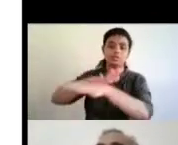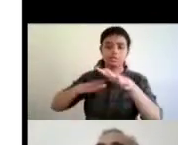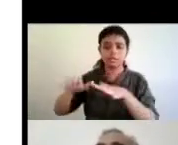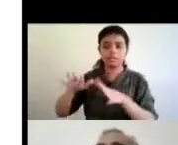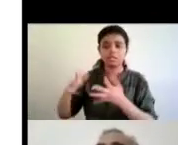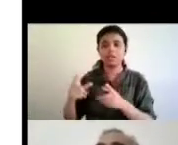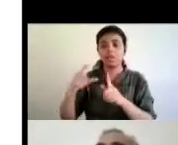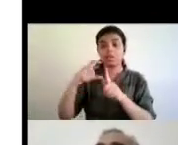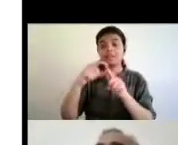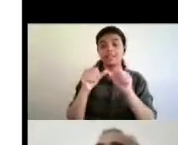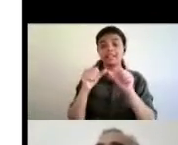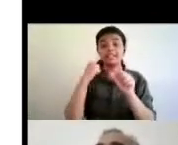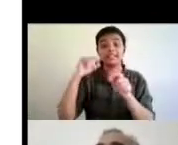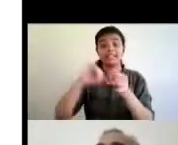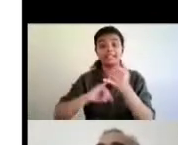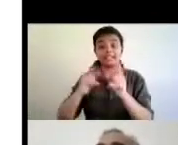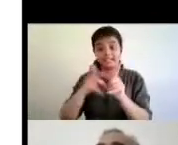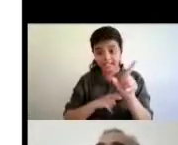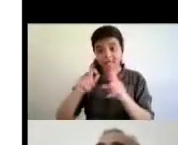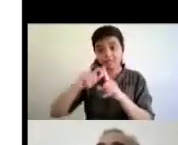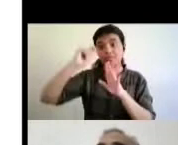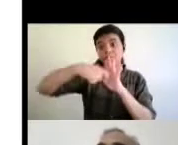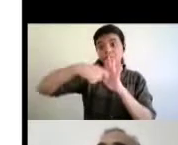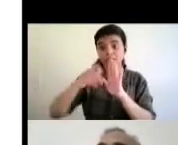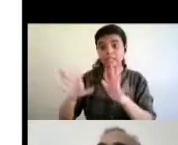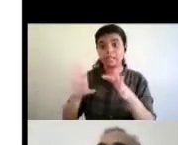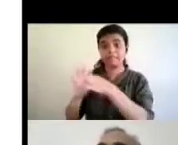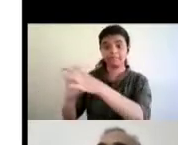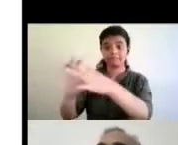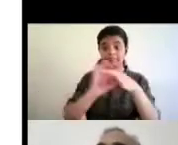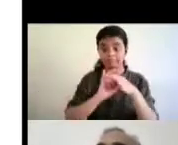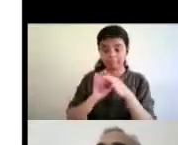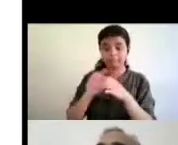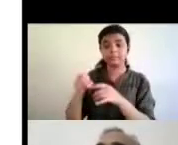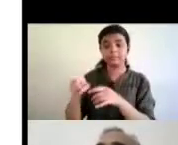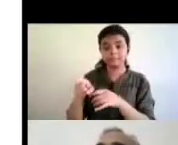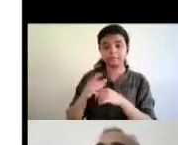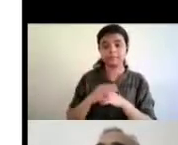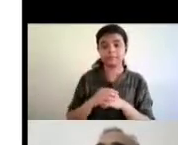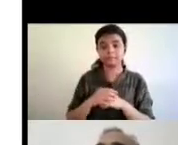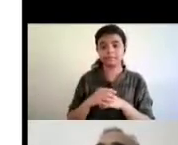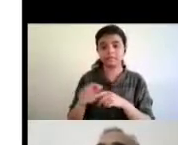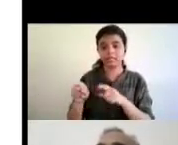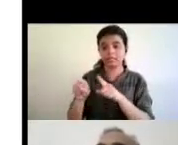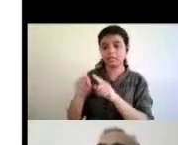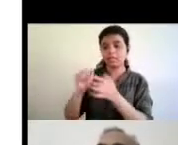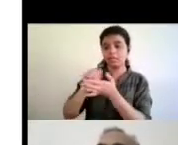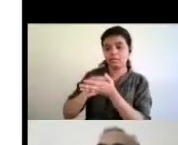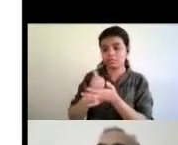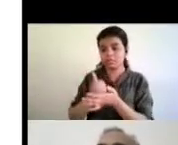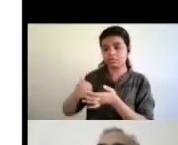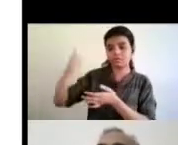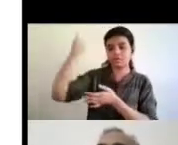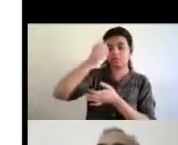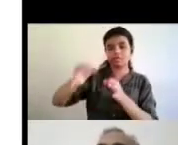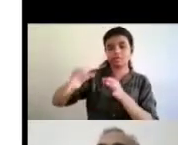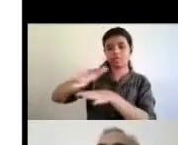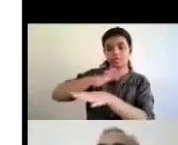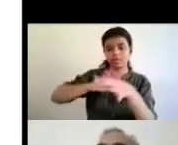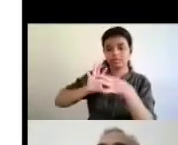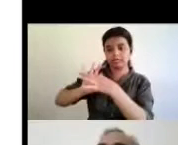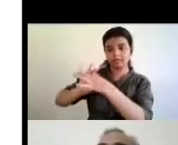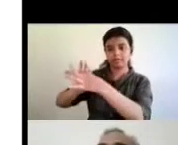daisy consortium which is in a way a network of authorized entities or organizations that that